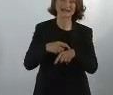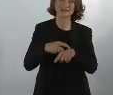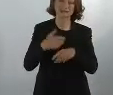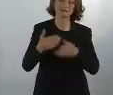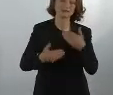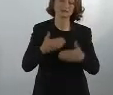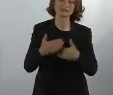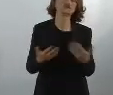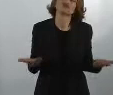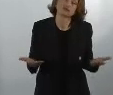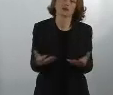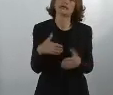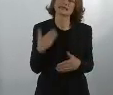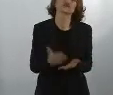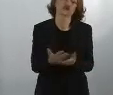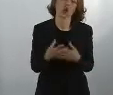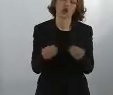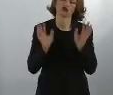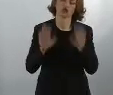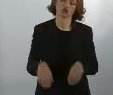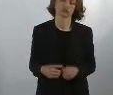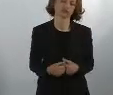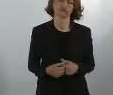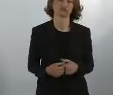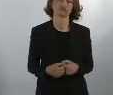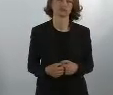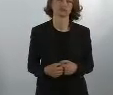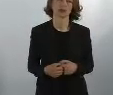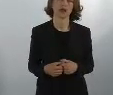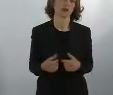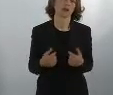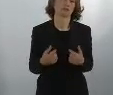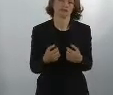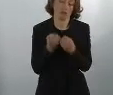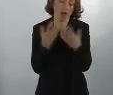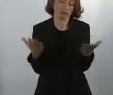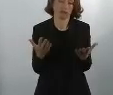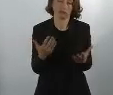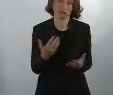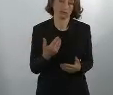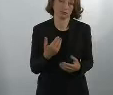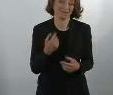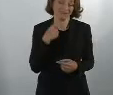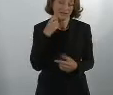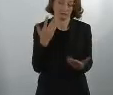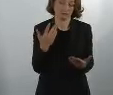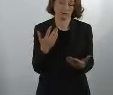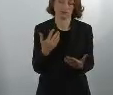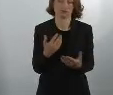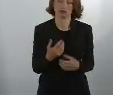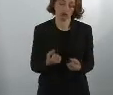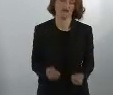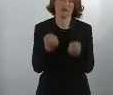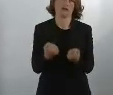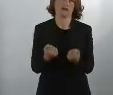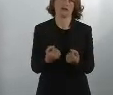find a solution, and that over time you will be able to solve the issue. But, of course, there is no doubt